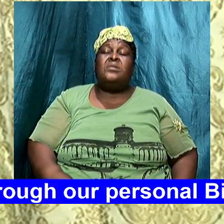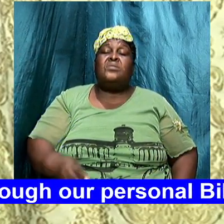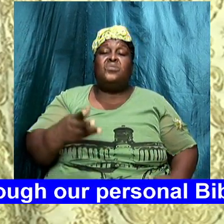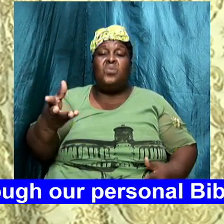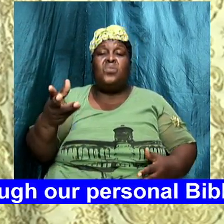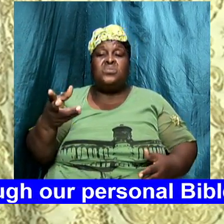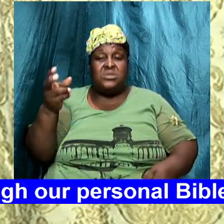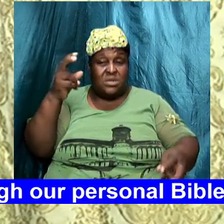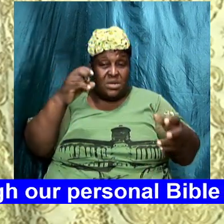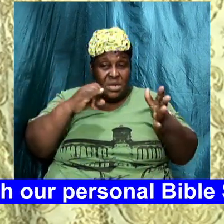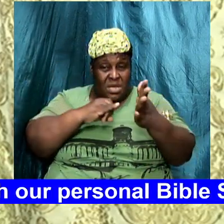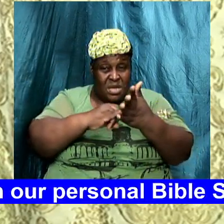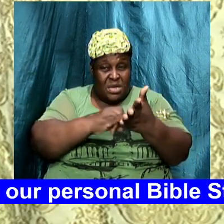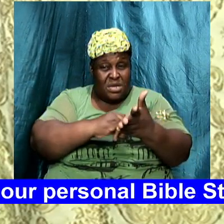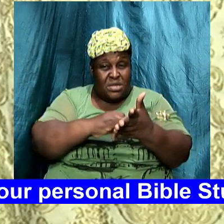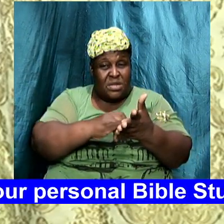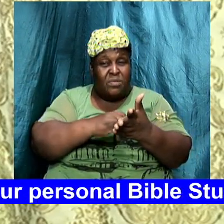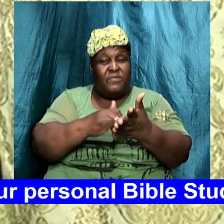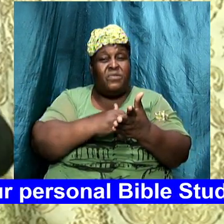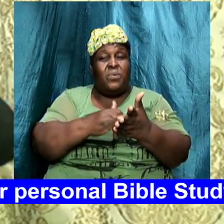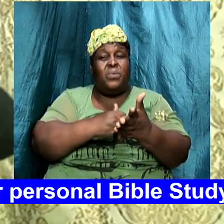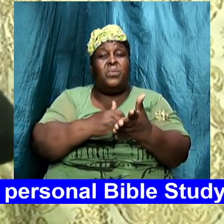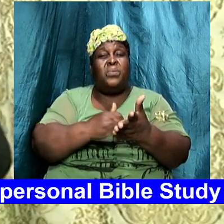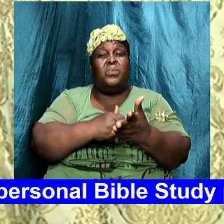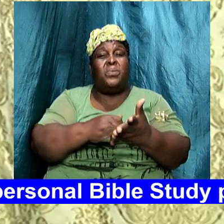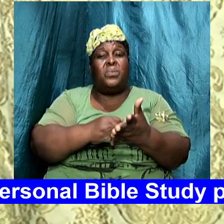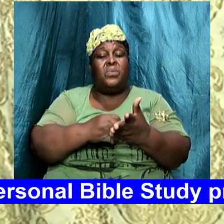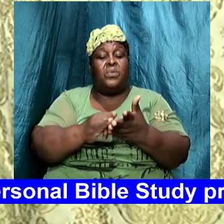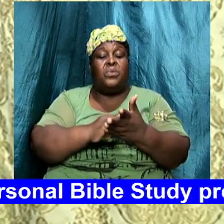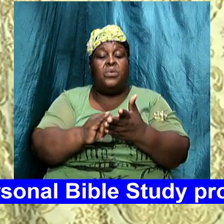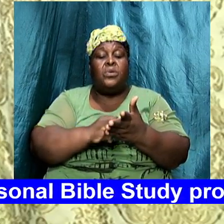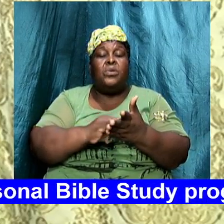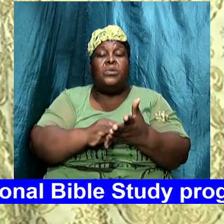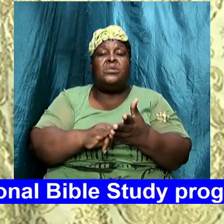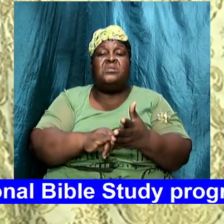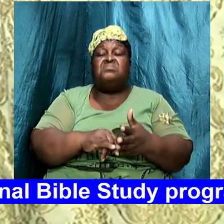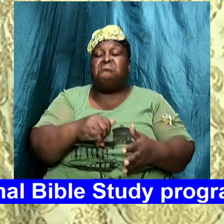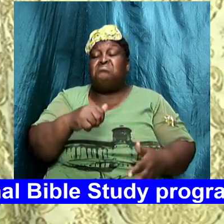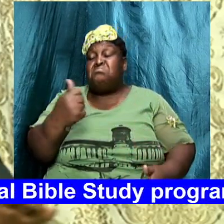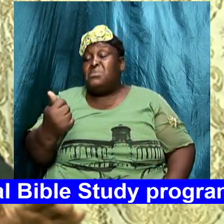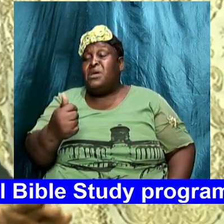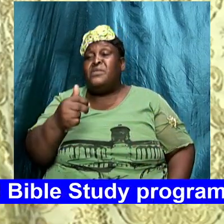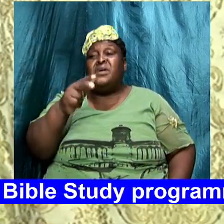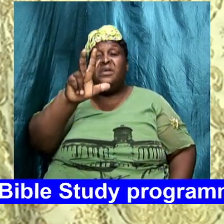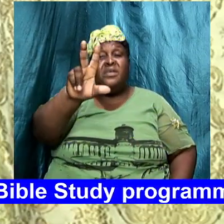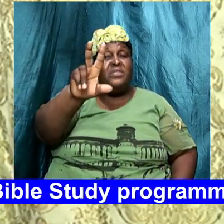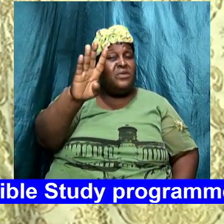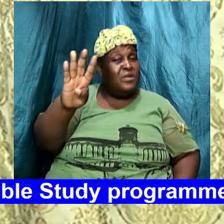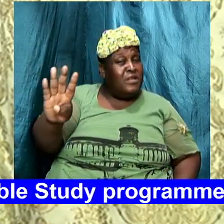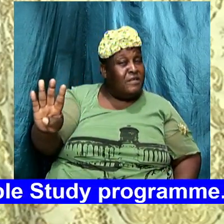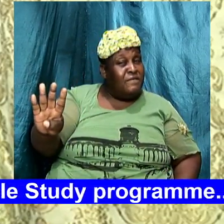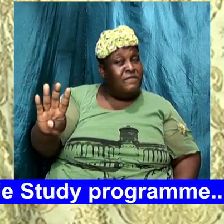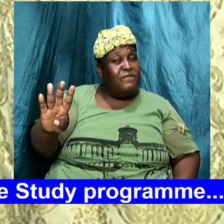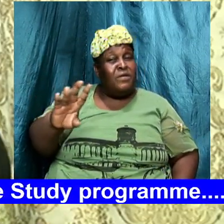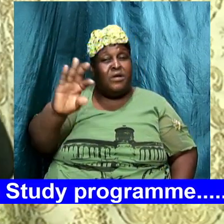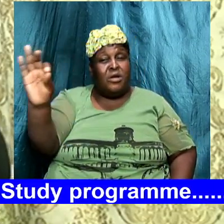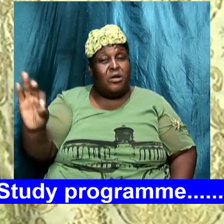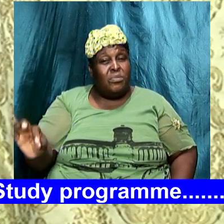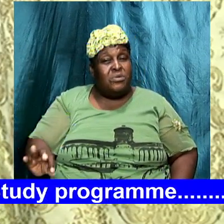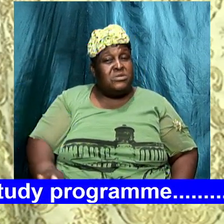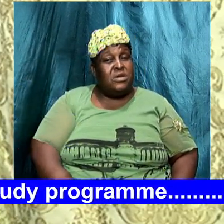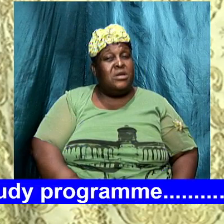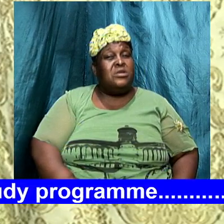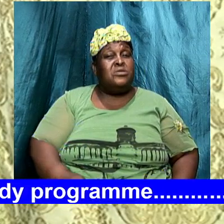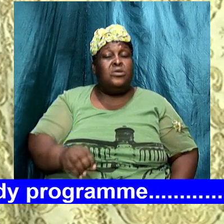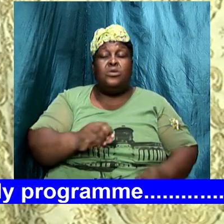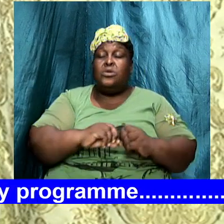interviewed believe in the resurrection so there is another 34% that don't believe in the resurrection and this